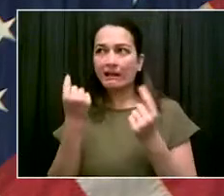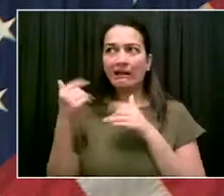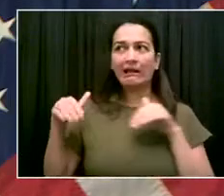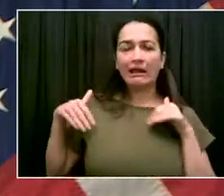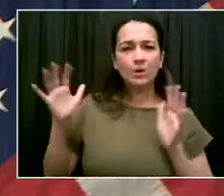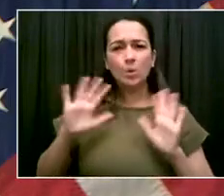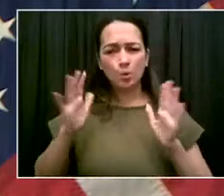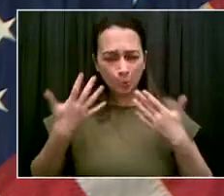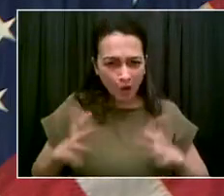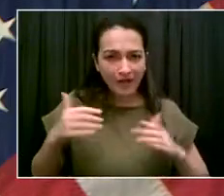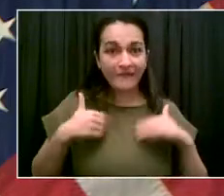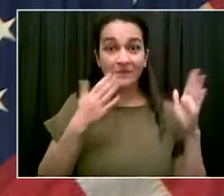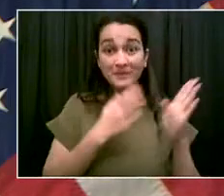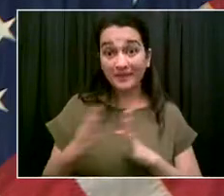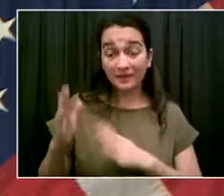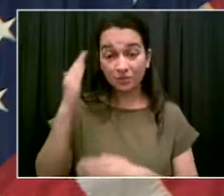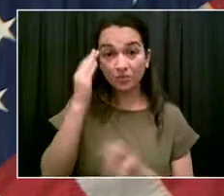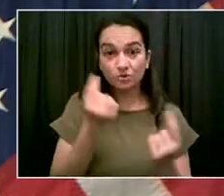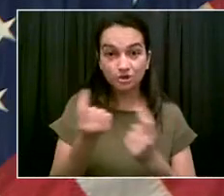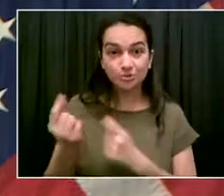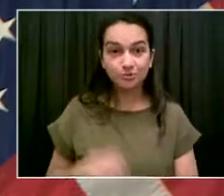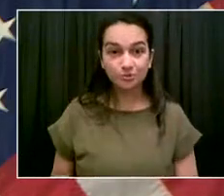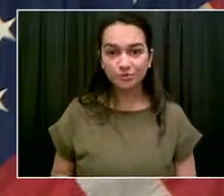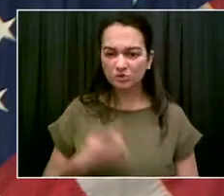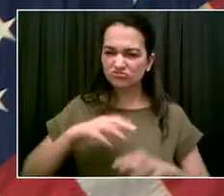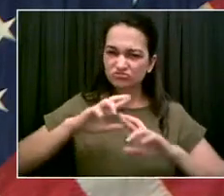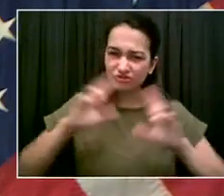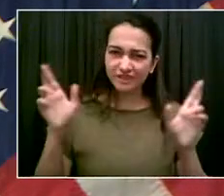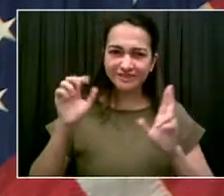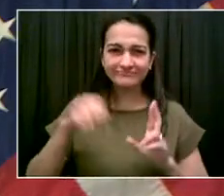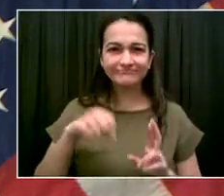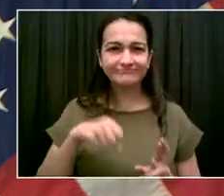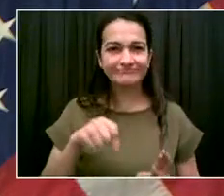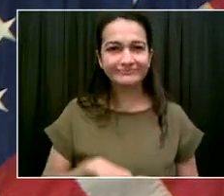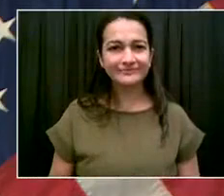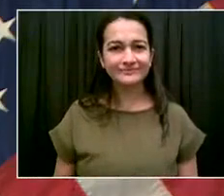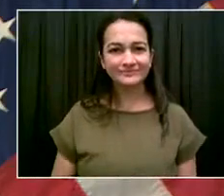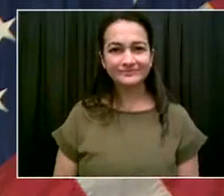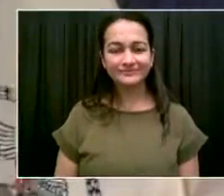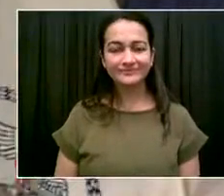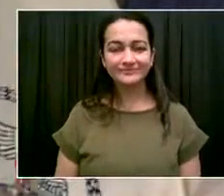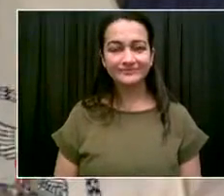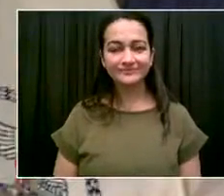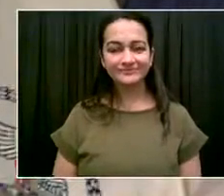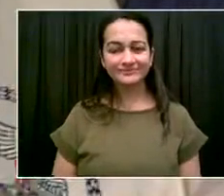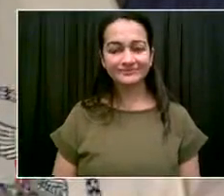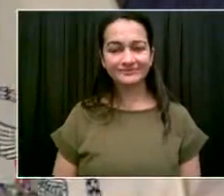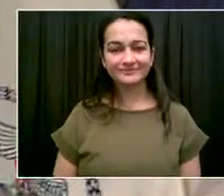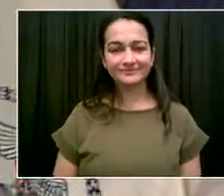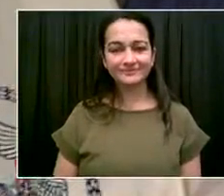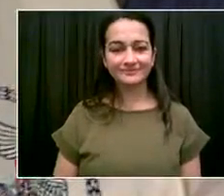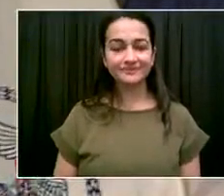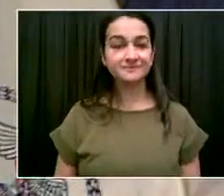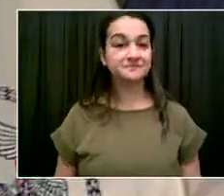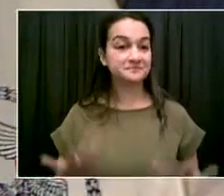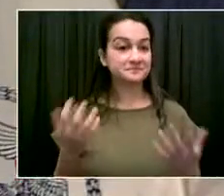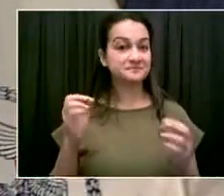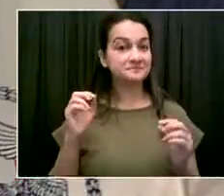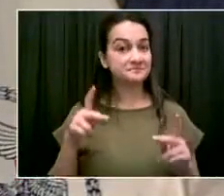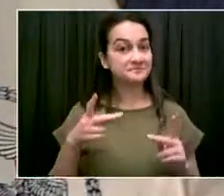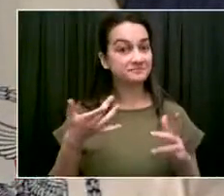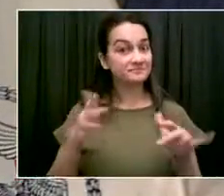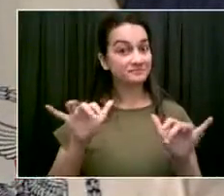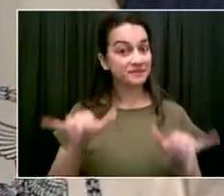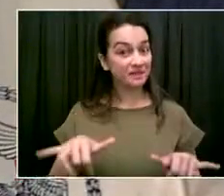because of any of these special events. We will handle it accordingly. Thank you. That is all for today. Okay, and everyone, thank you.